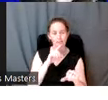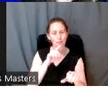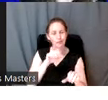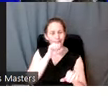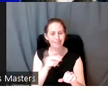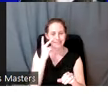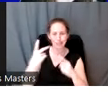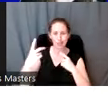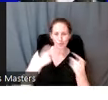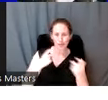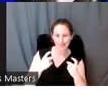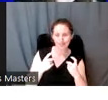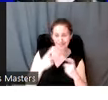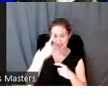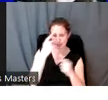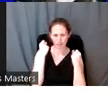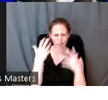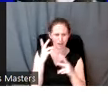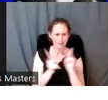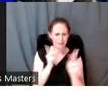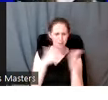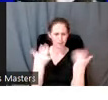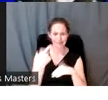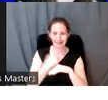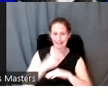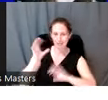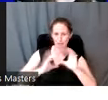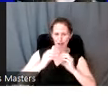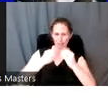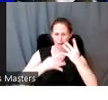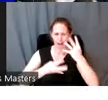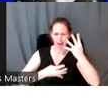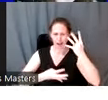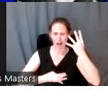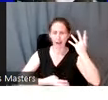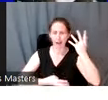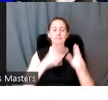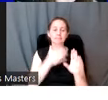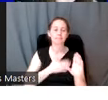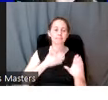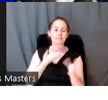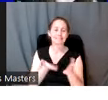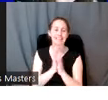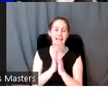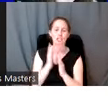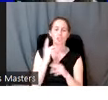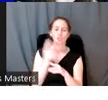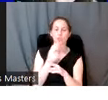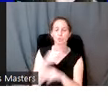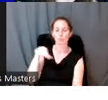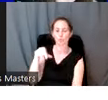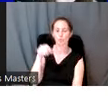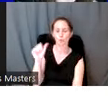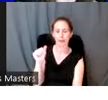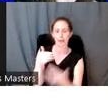see your questions, and since there are a lot of you on here and the chat tends to get lively as well, we ask that you use Zoom's dedicated Q&A